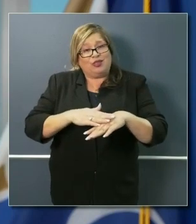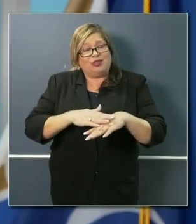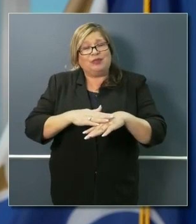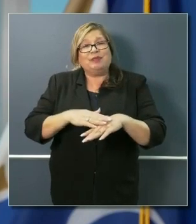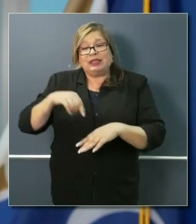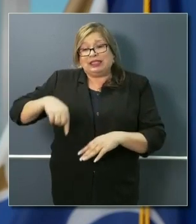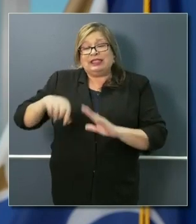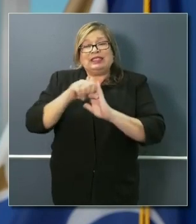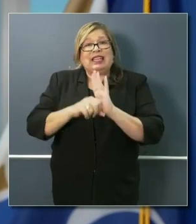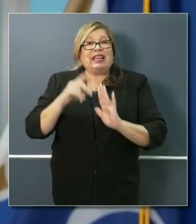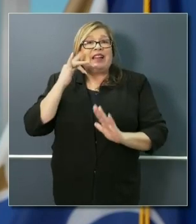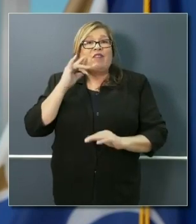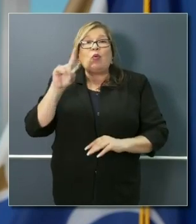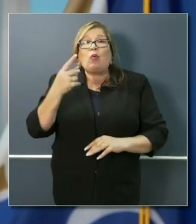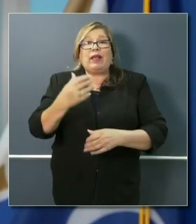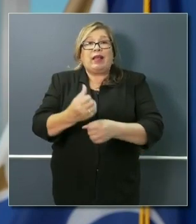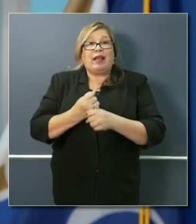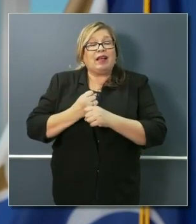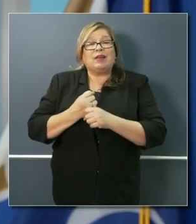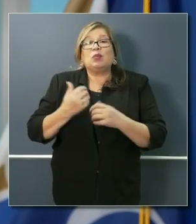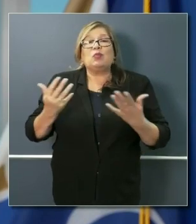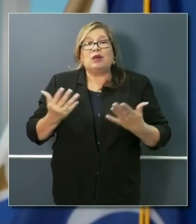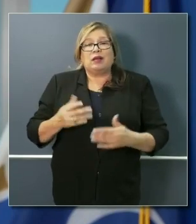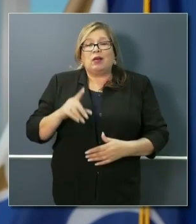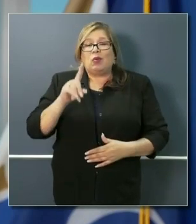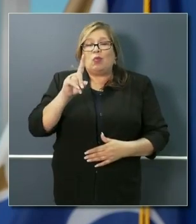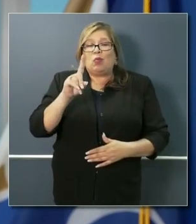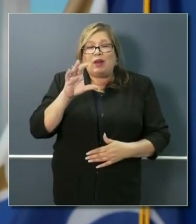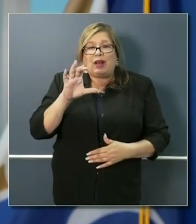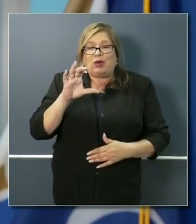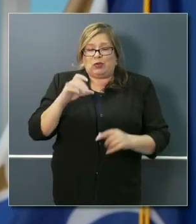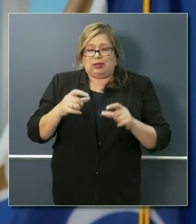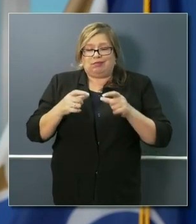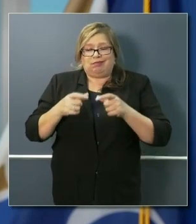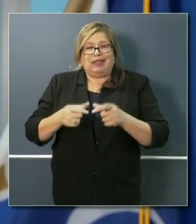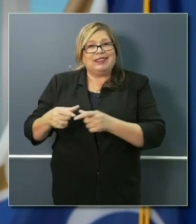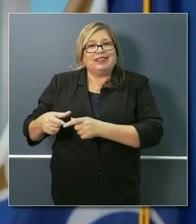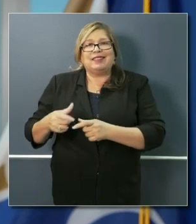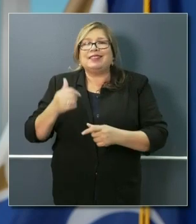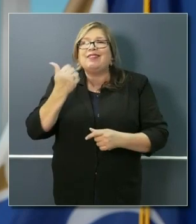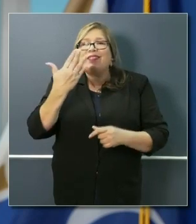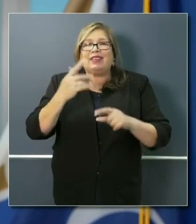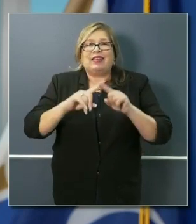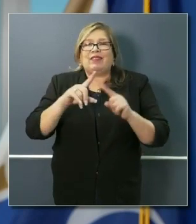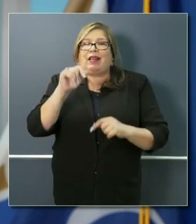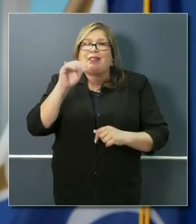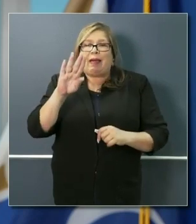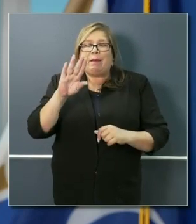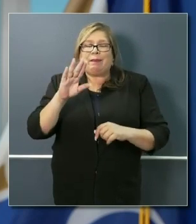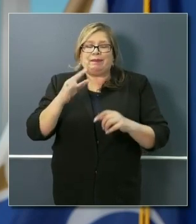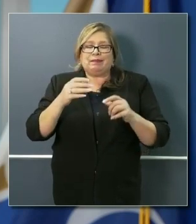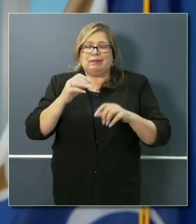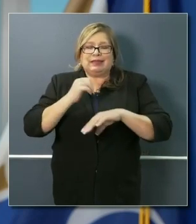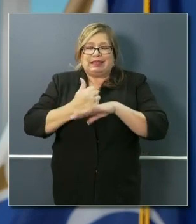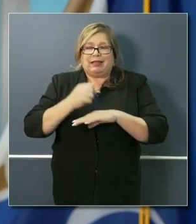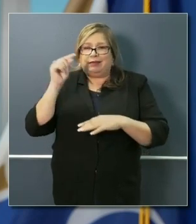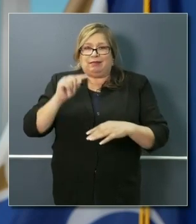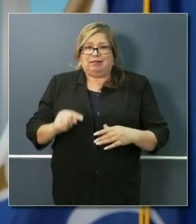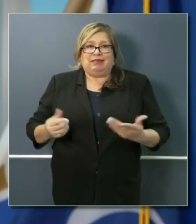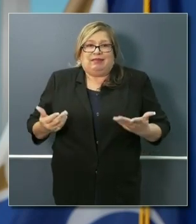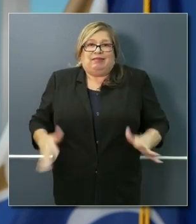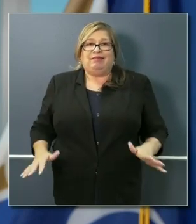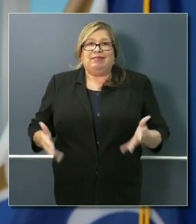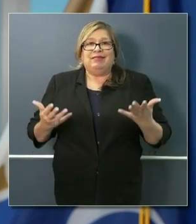received only 100 cassettes, 15 different lab sets. Do the math.